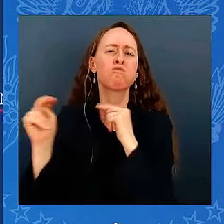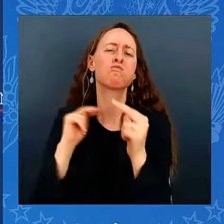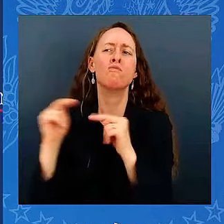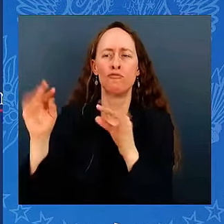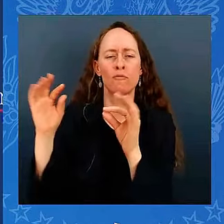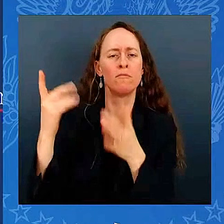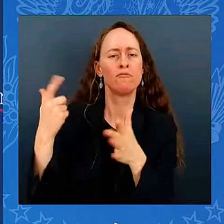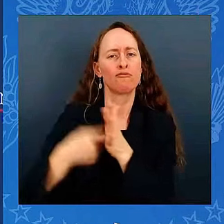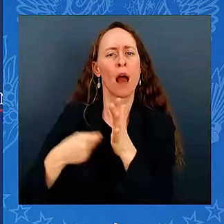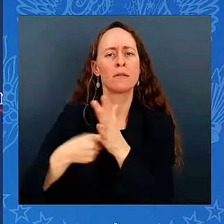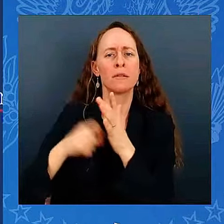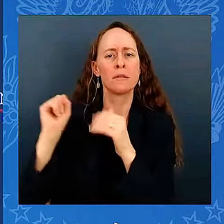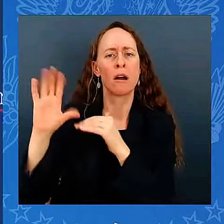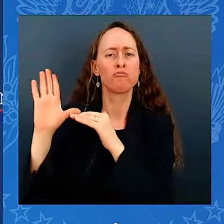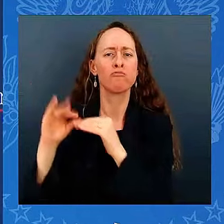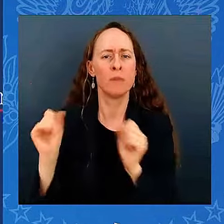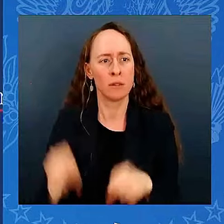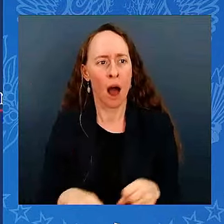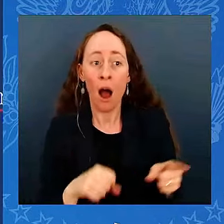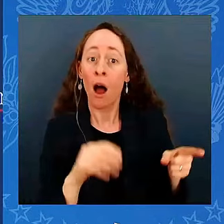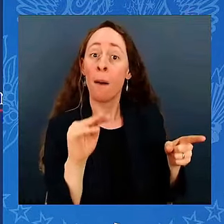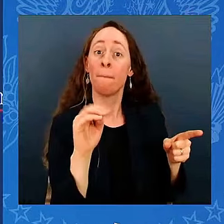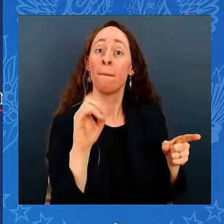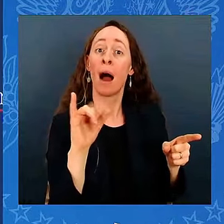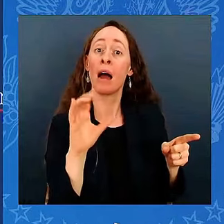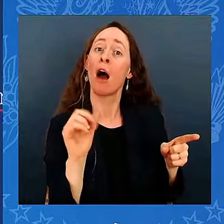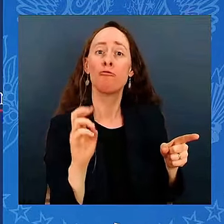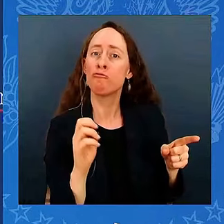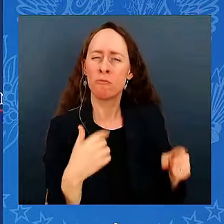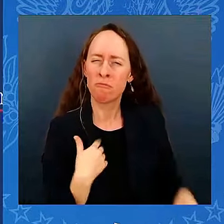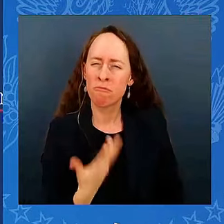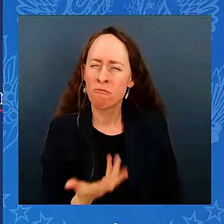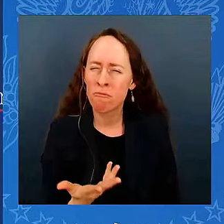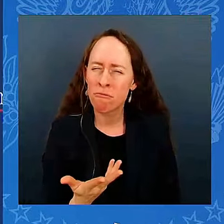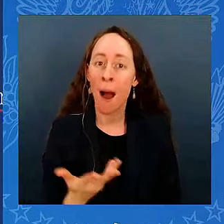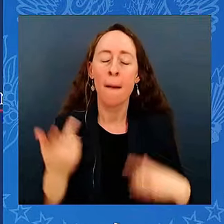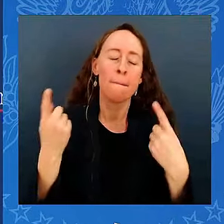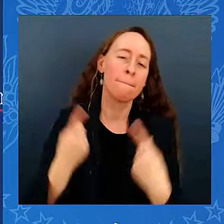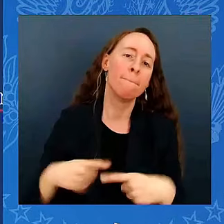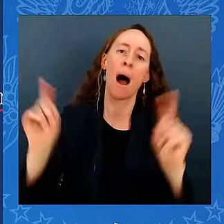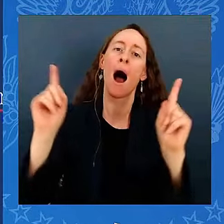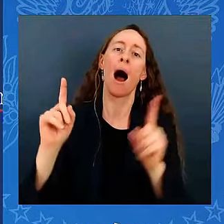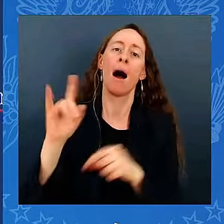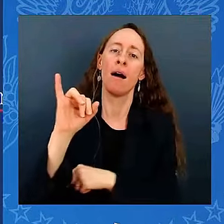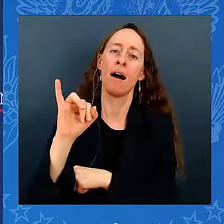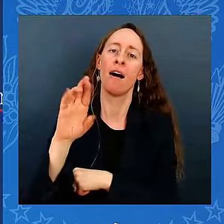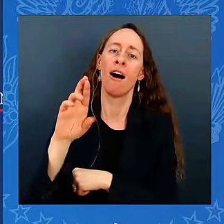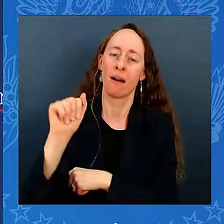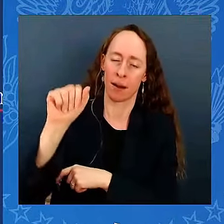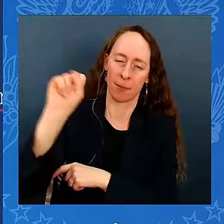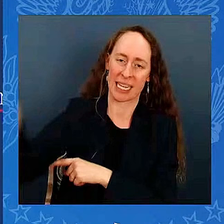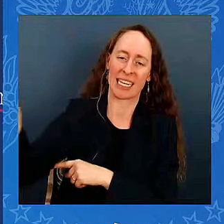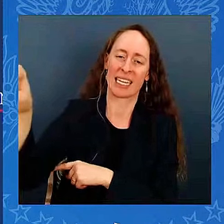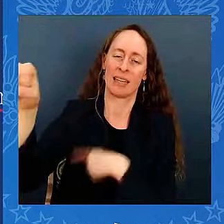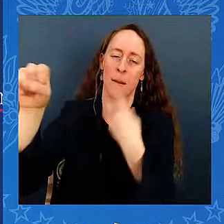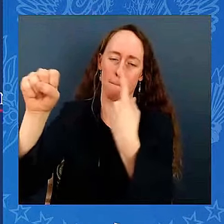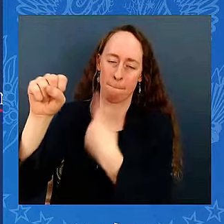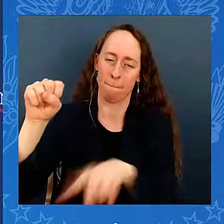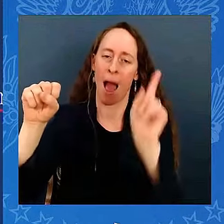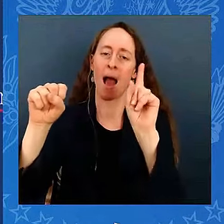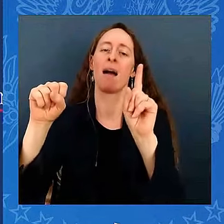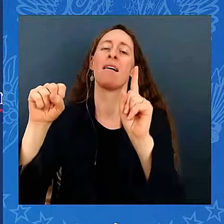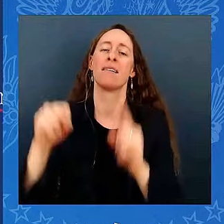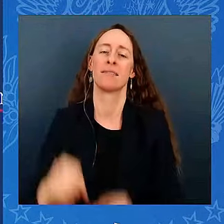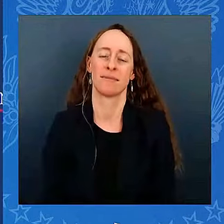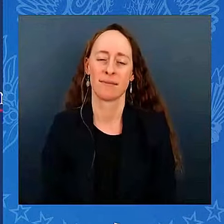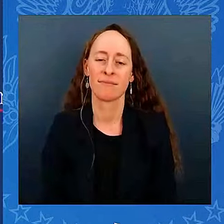Well, with the Inflation Reduction Act, we finally beat Big Pharma. And we finally gave Medicare the power to negotiate lower prescription drug